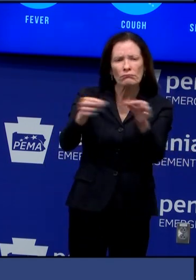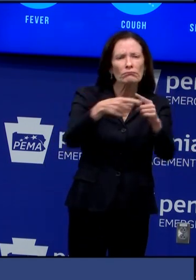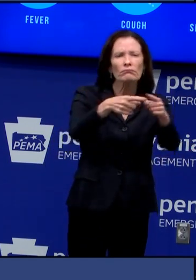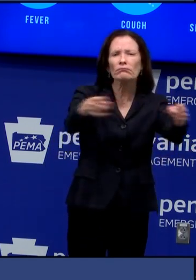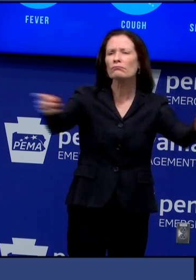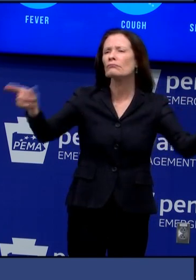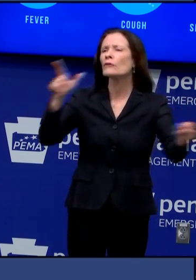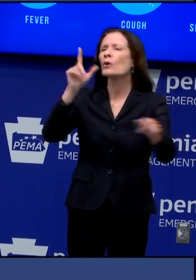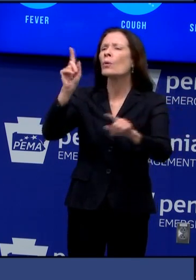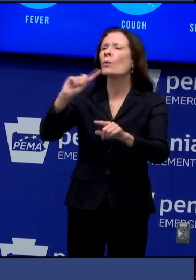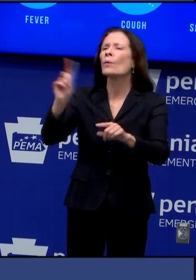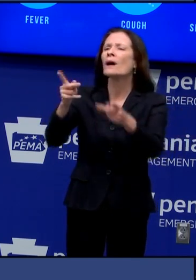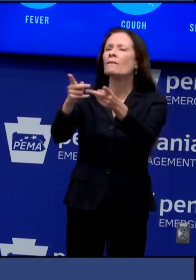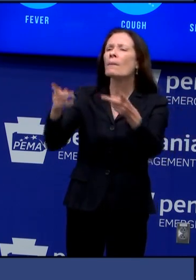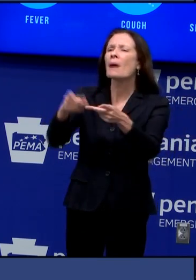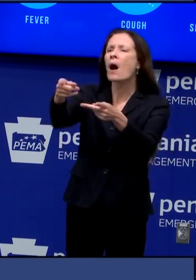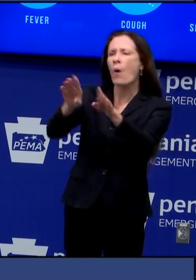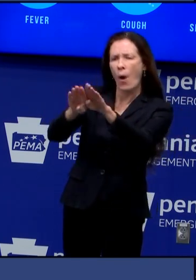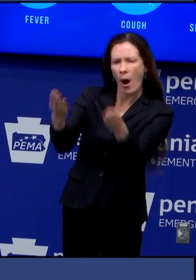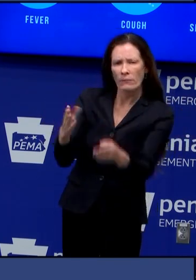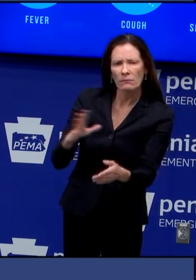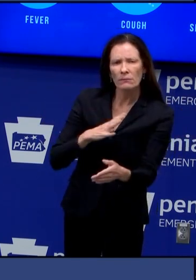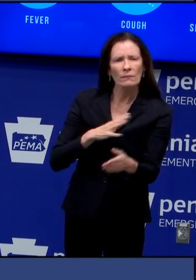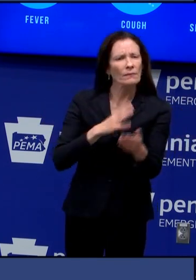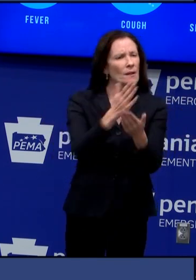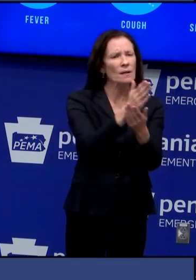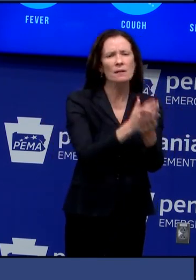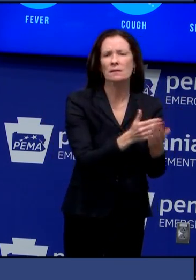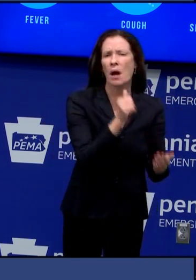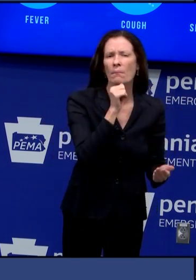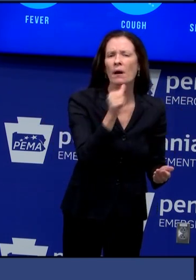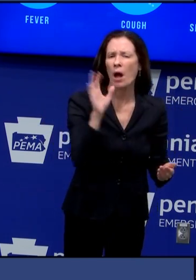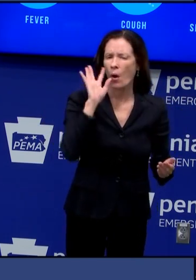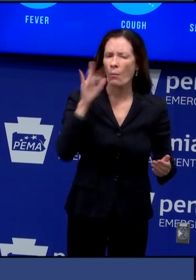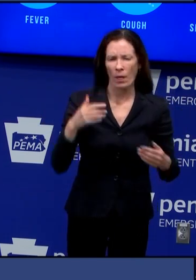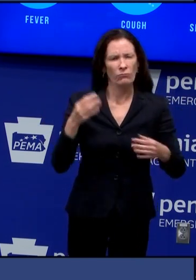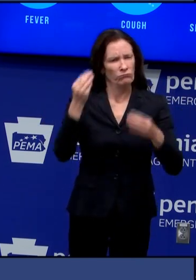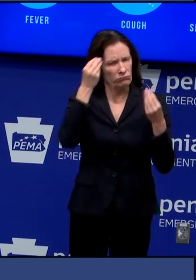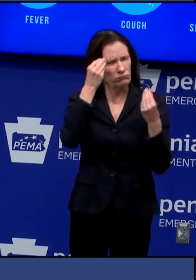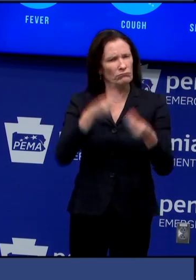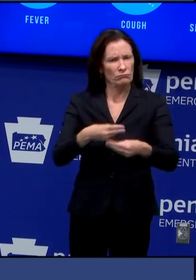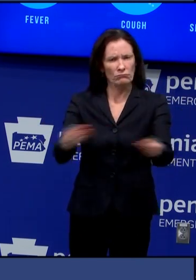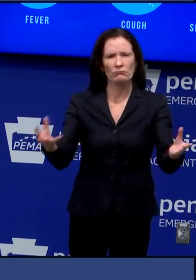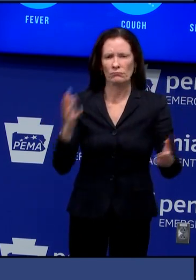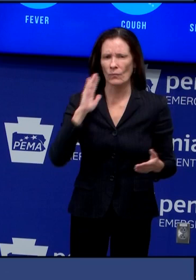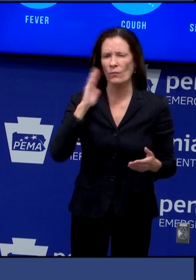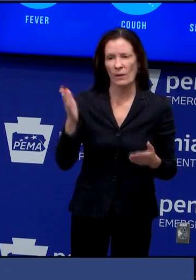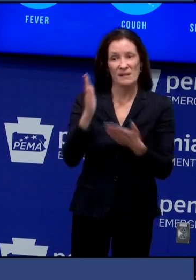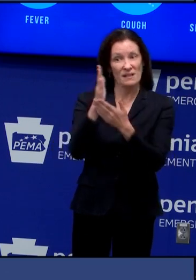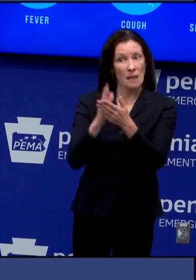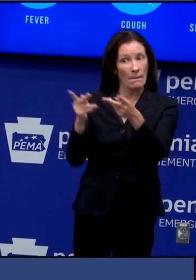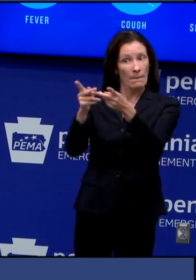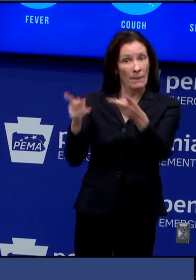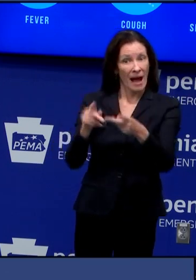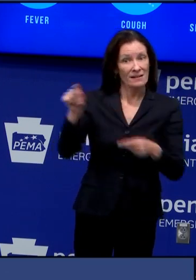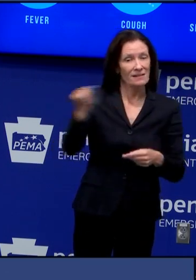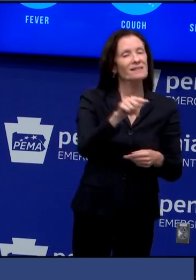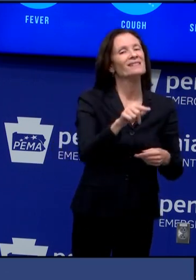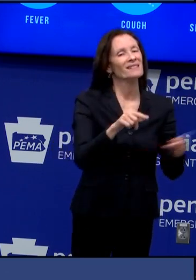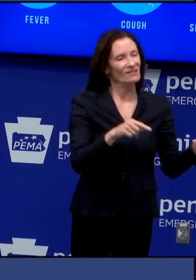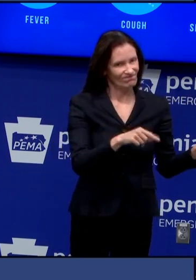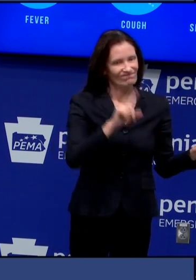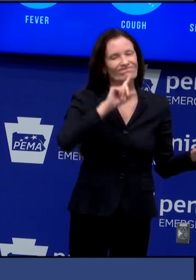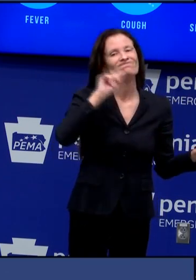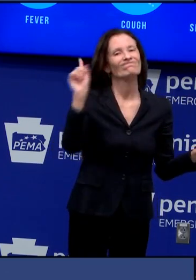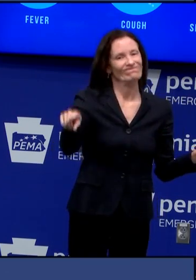can be open there are some types of facilities that can be mandated to serve as polling places one of those is schools so there's actually